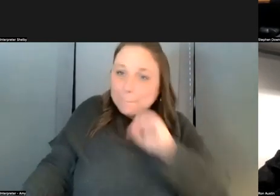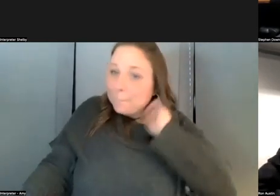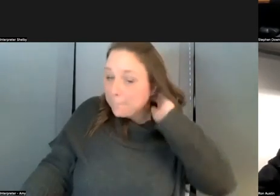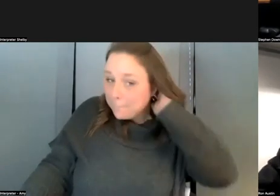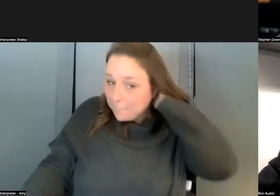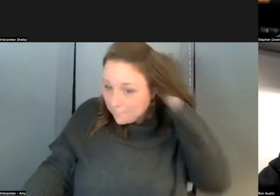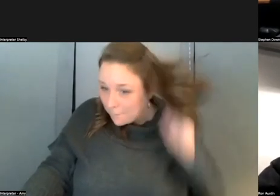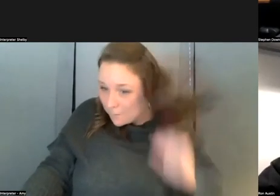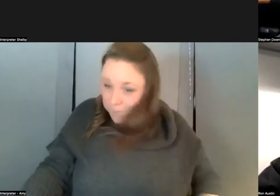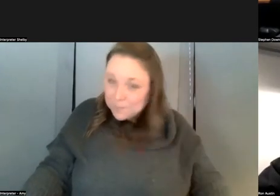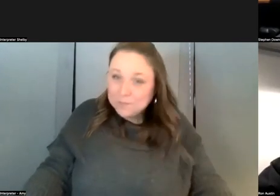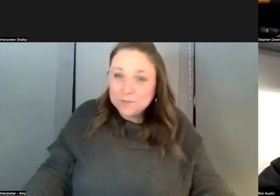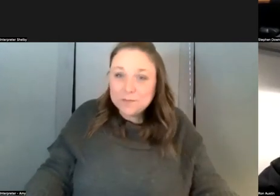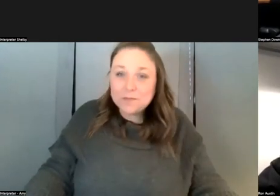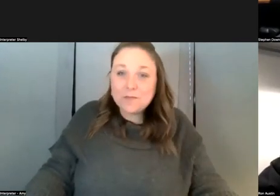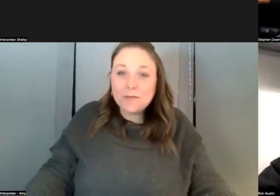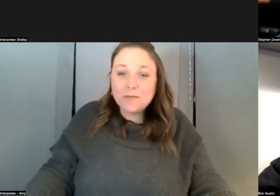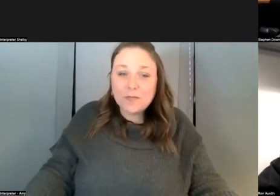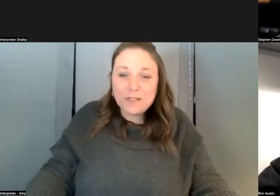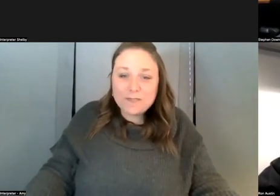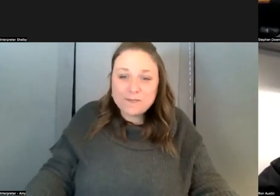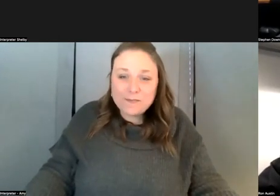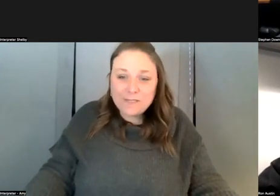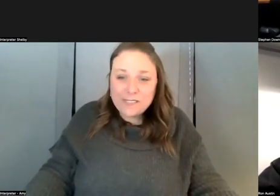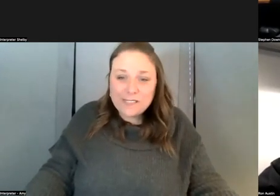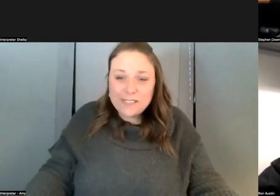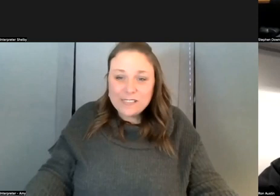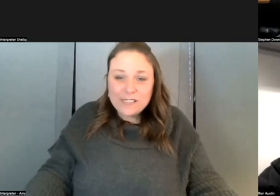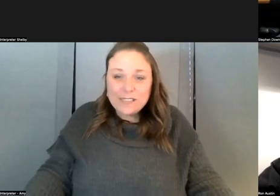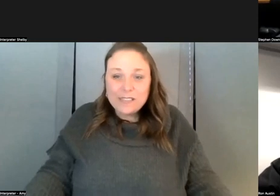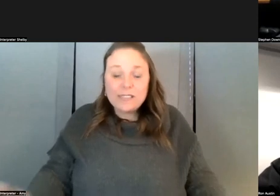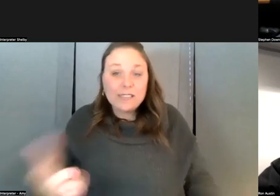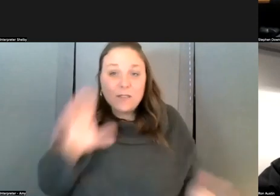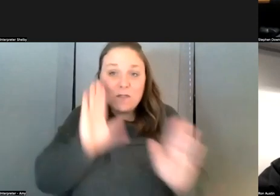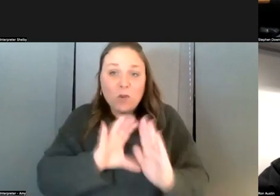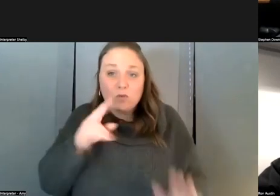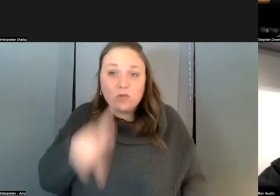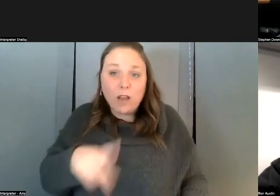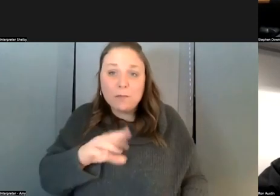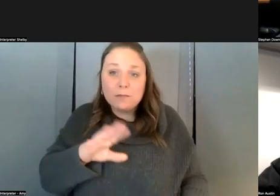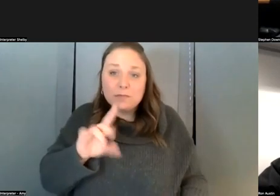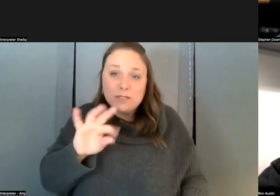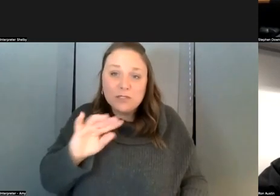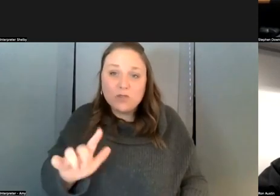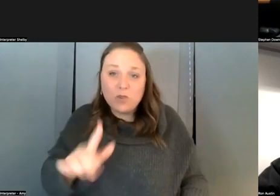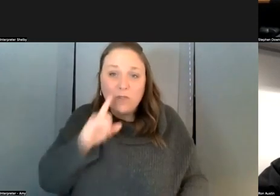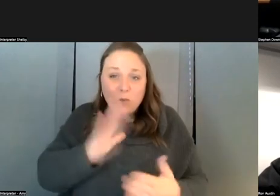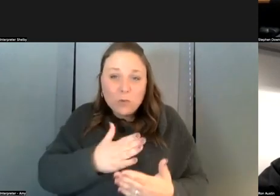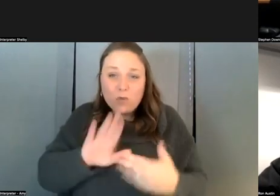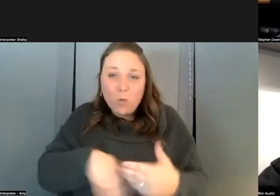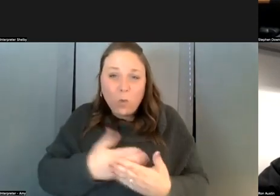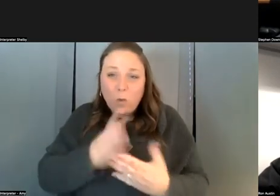and photoshop in the digital workstations for music brought mm-hmm yeah